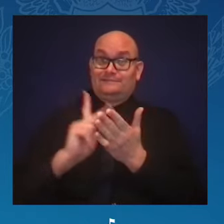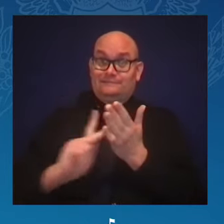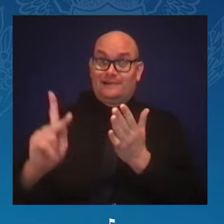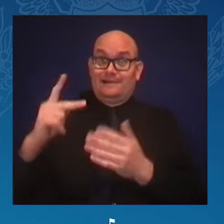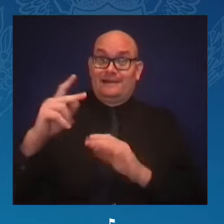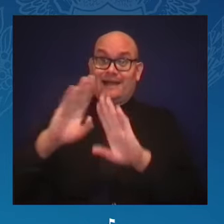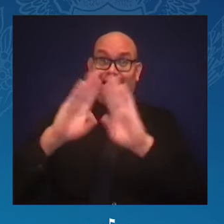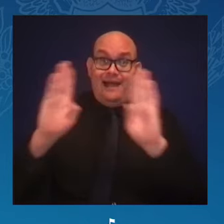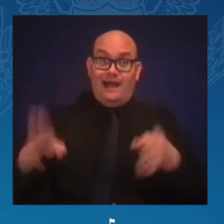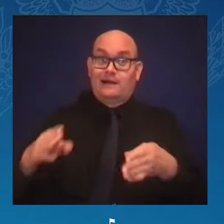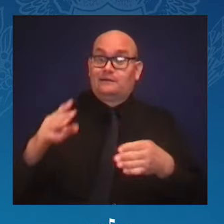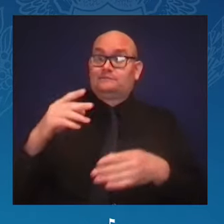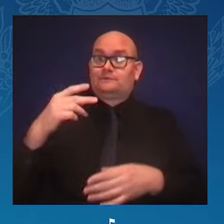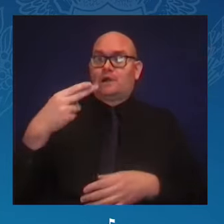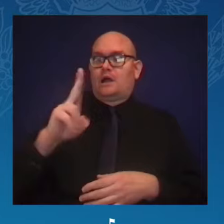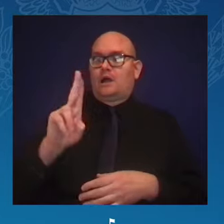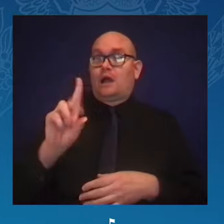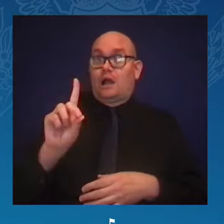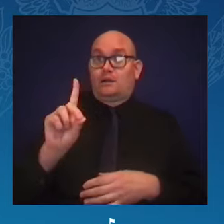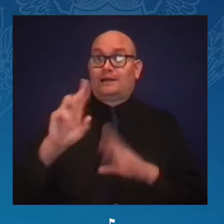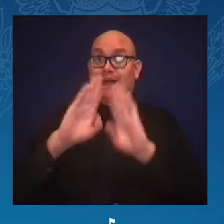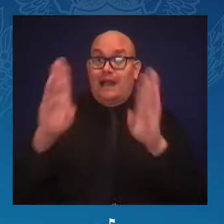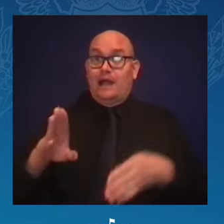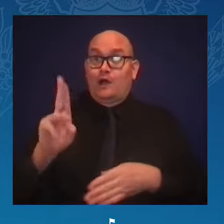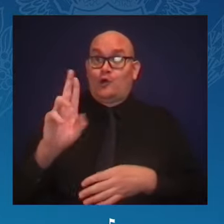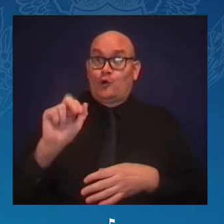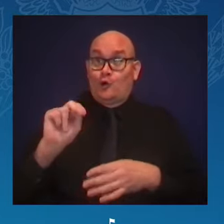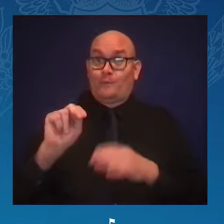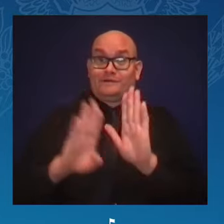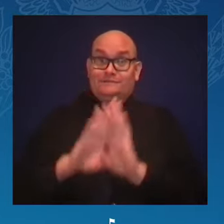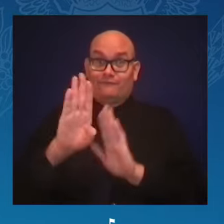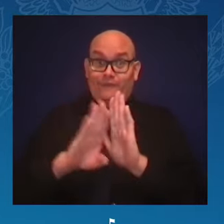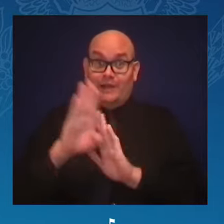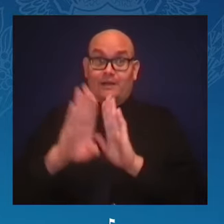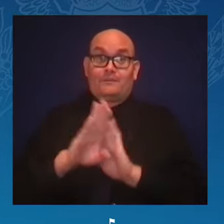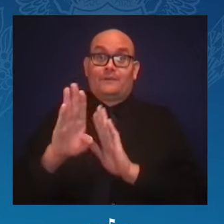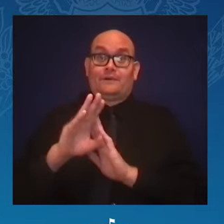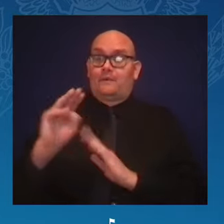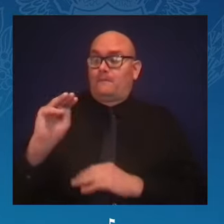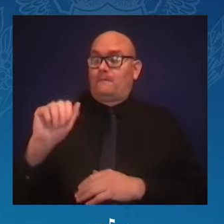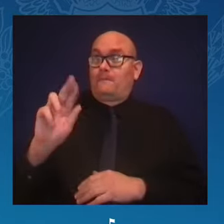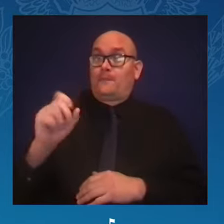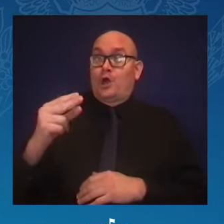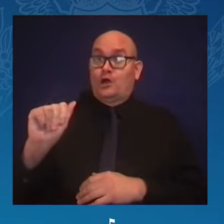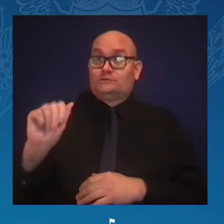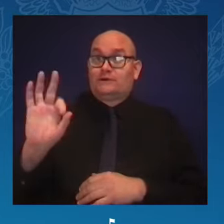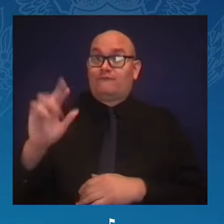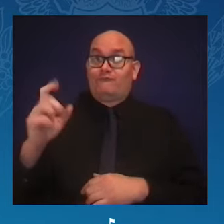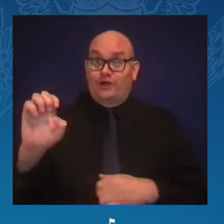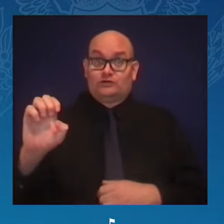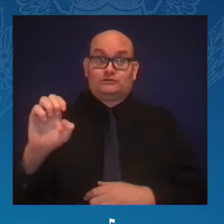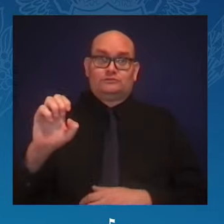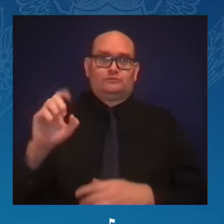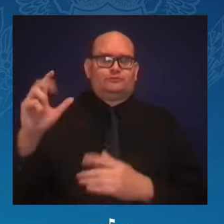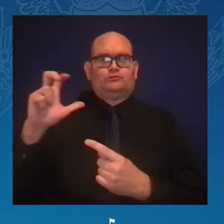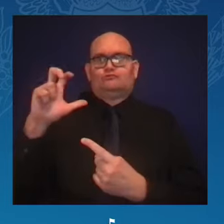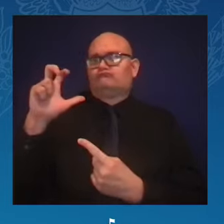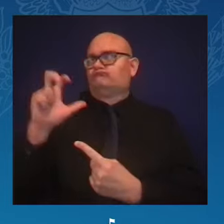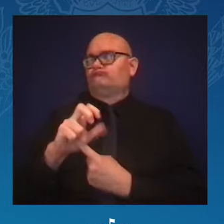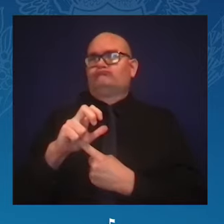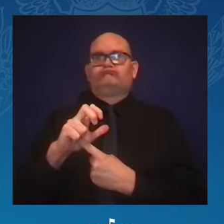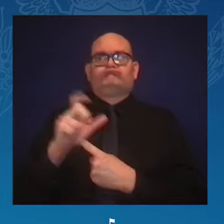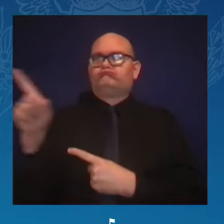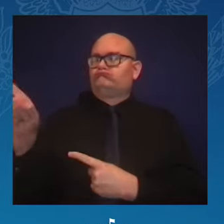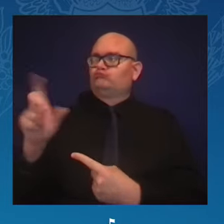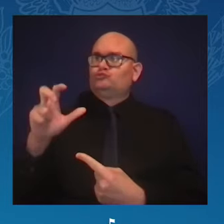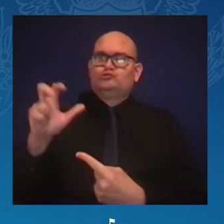a champion for the people of our nation, and she is a dear friend to me. Thank you, Marsha Fudge.